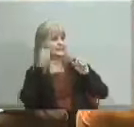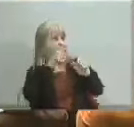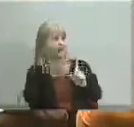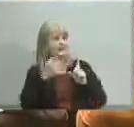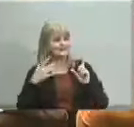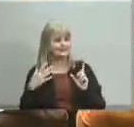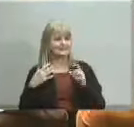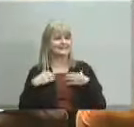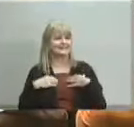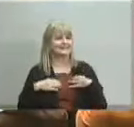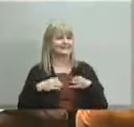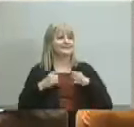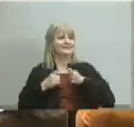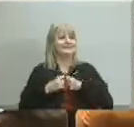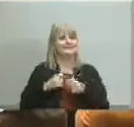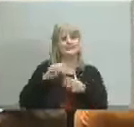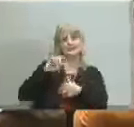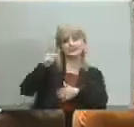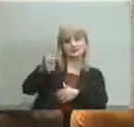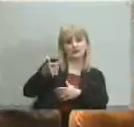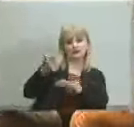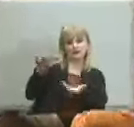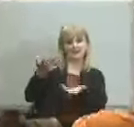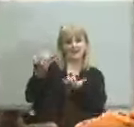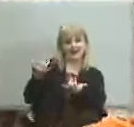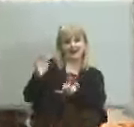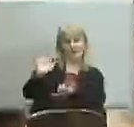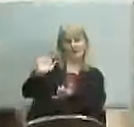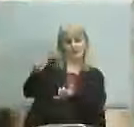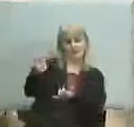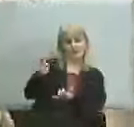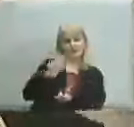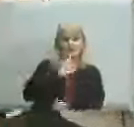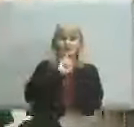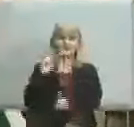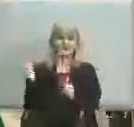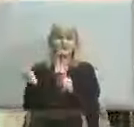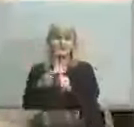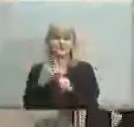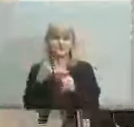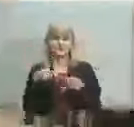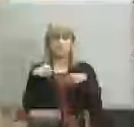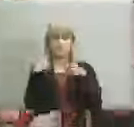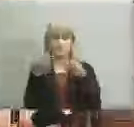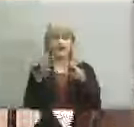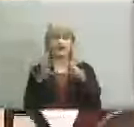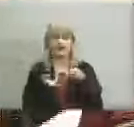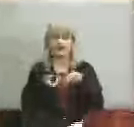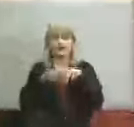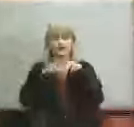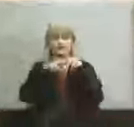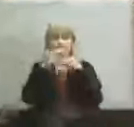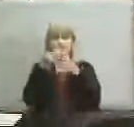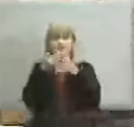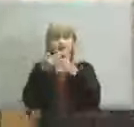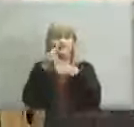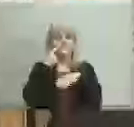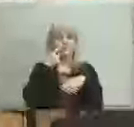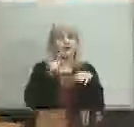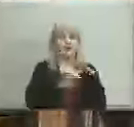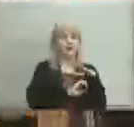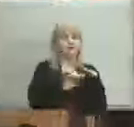now it's your turn thank you this is actually the first one provide increased funding for elementary and secondary